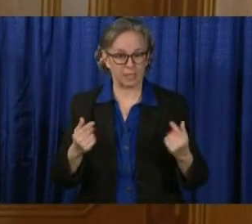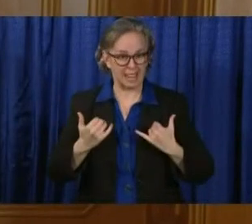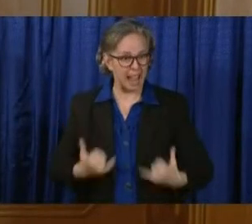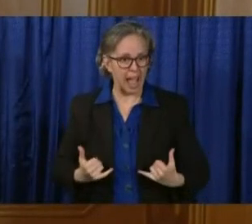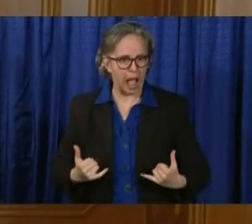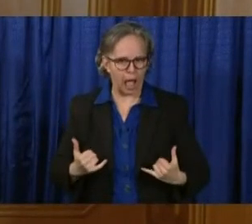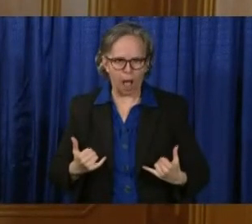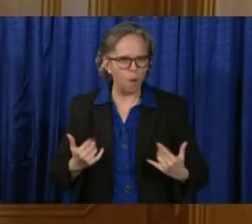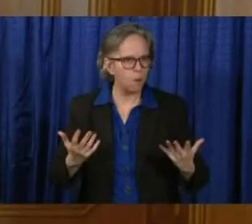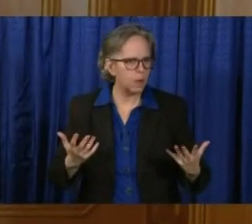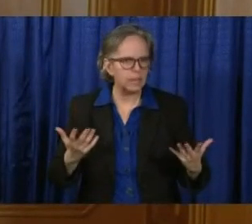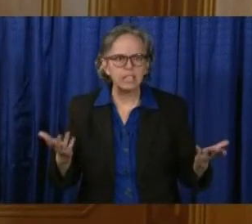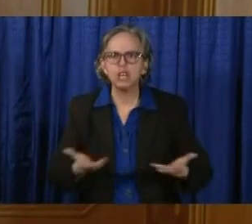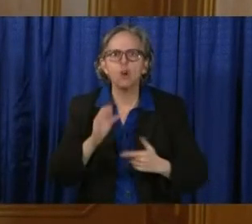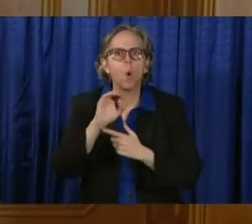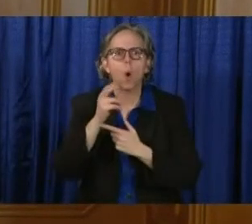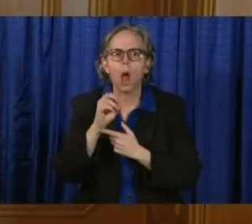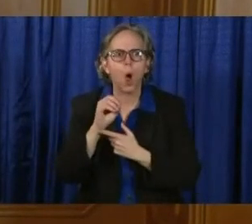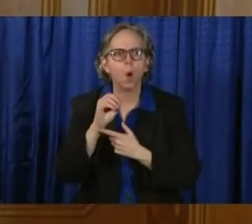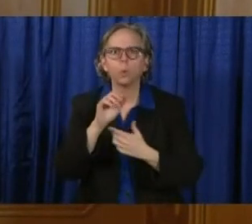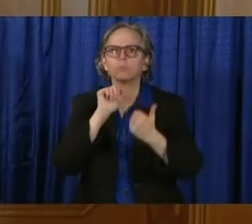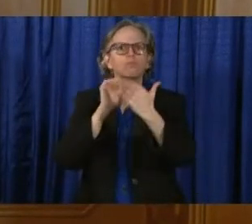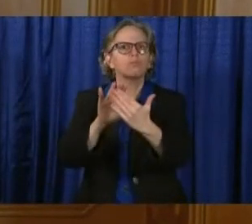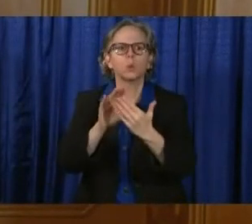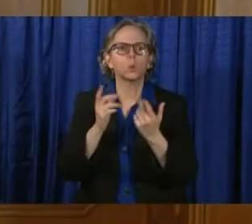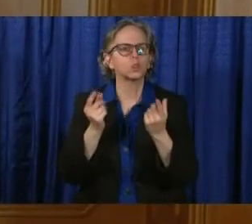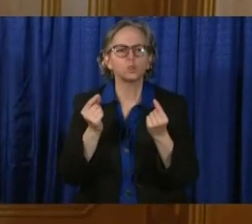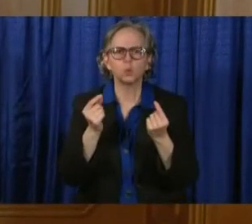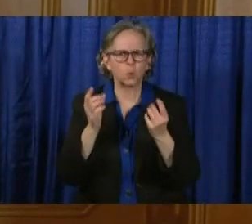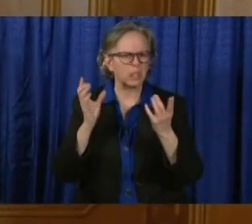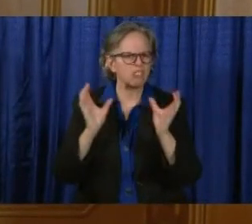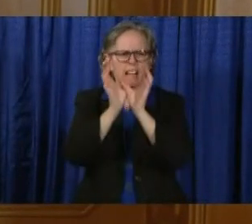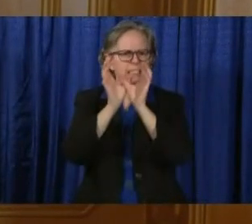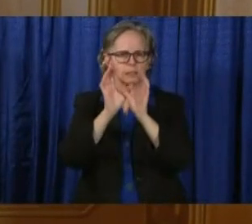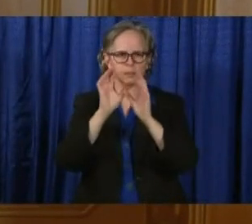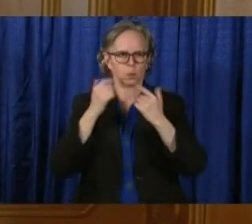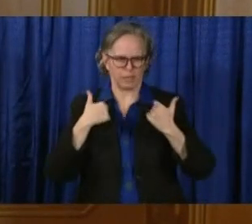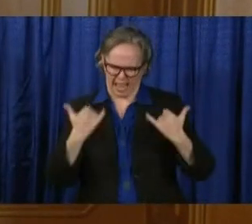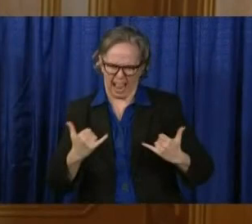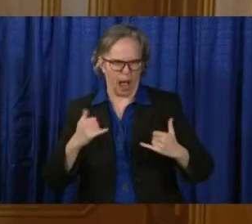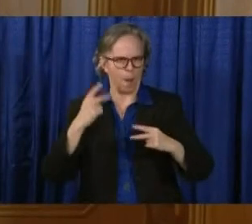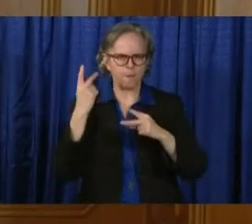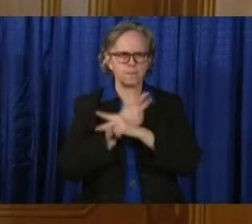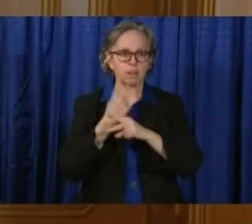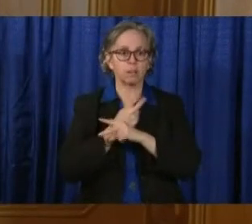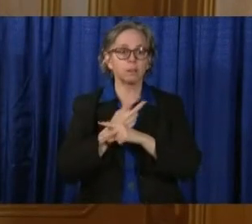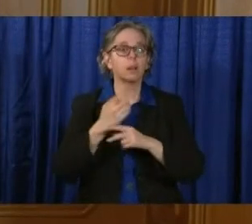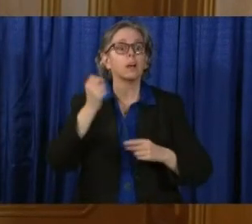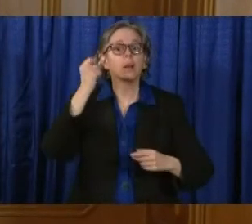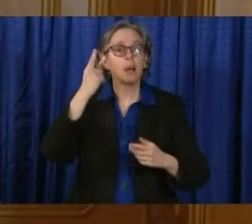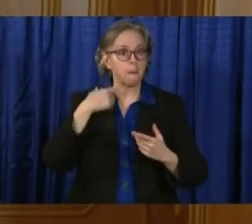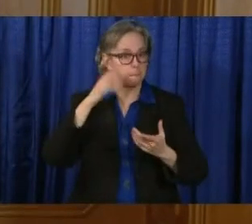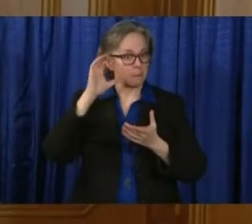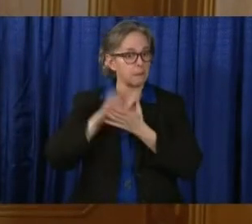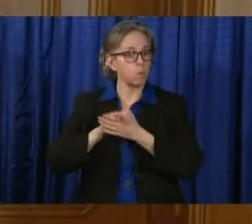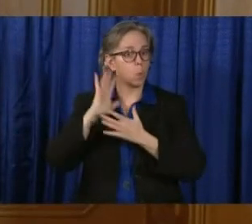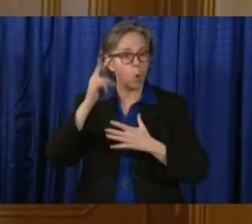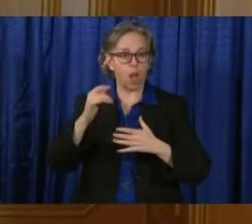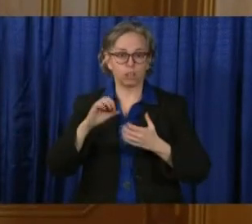this crisis will help us today, and I believe will strengthen our manufacturing base in the years to come.